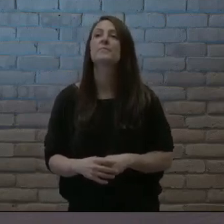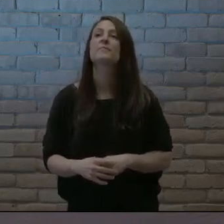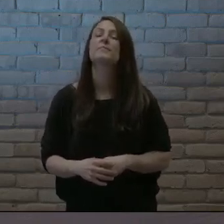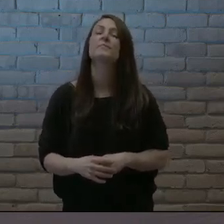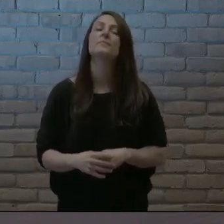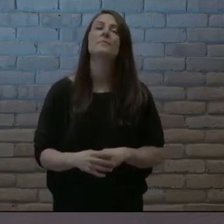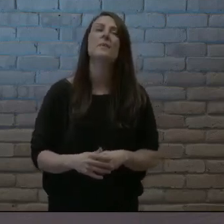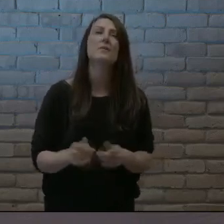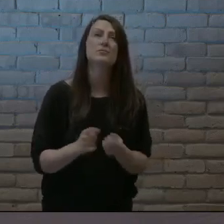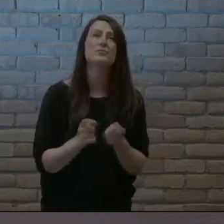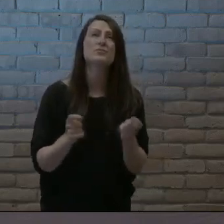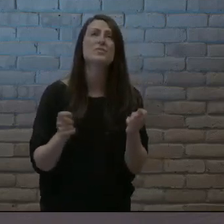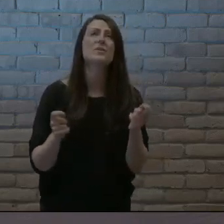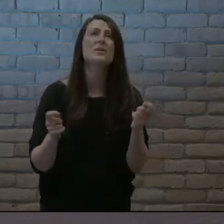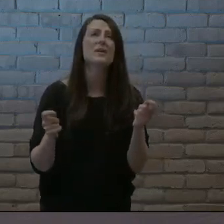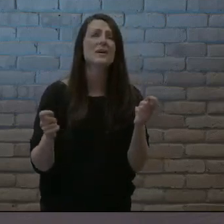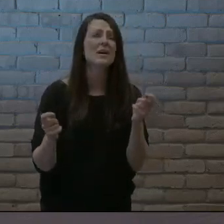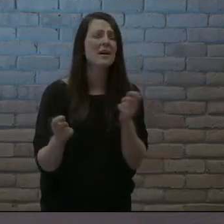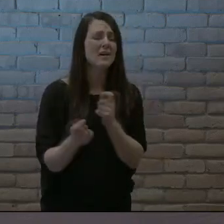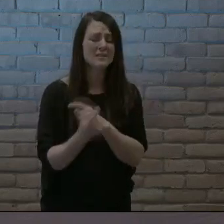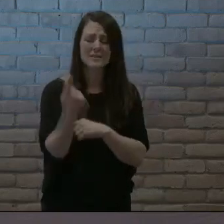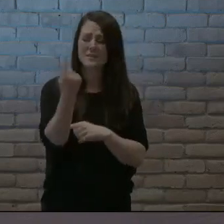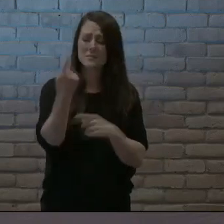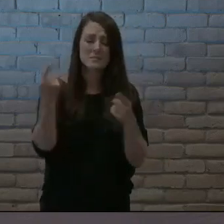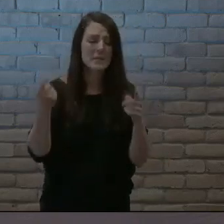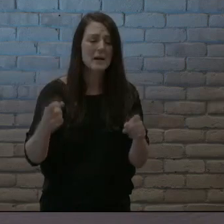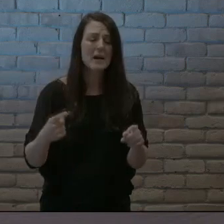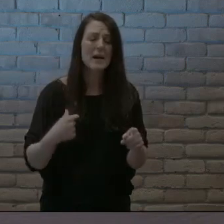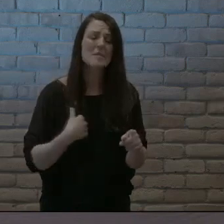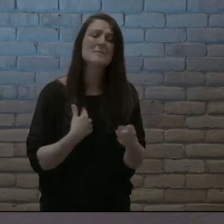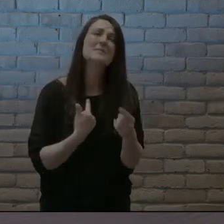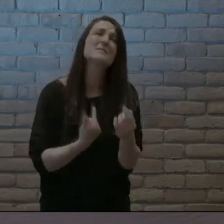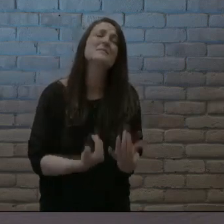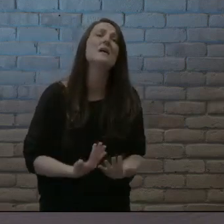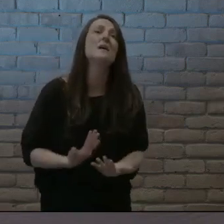Waiting for change to come